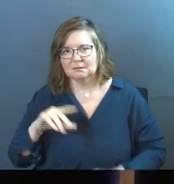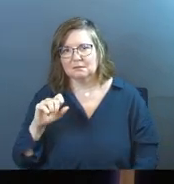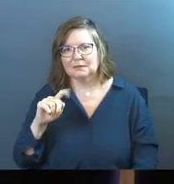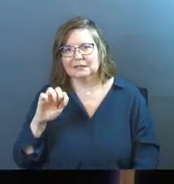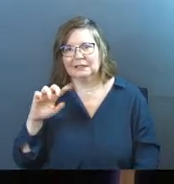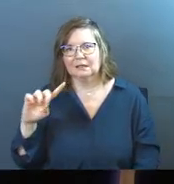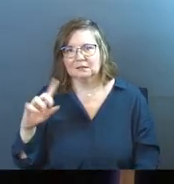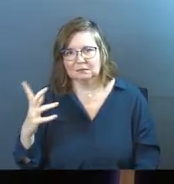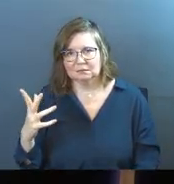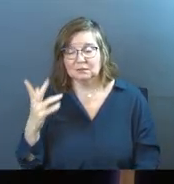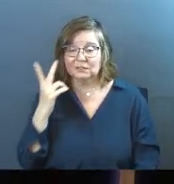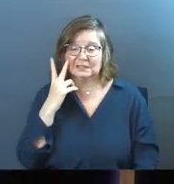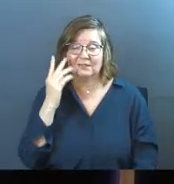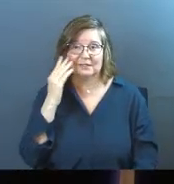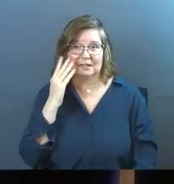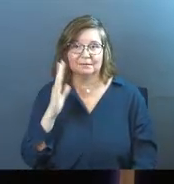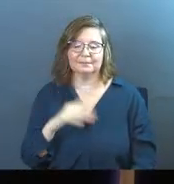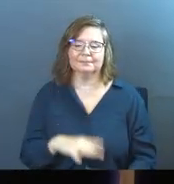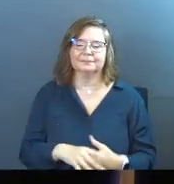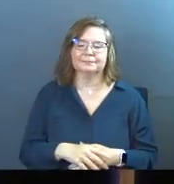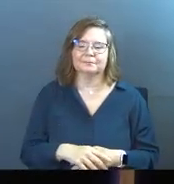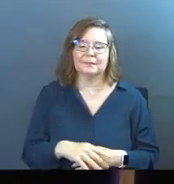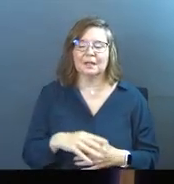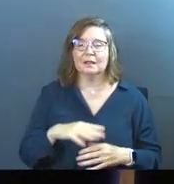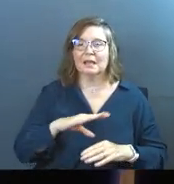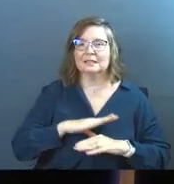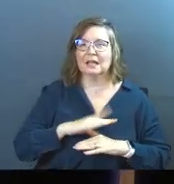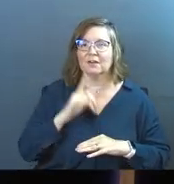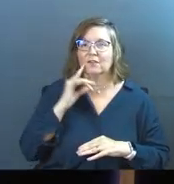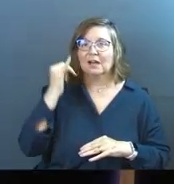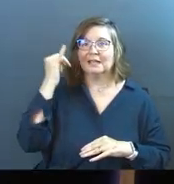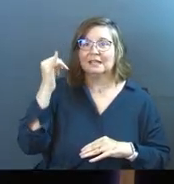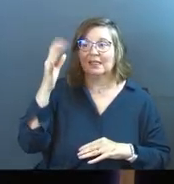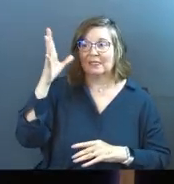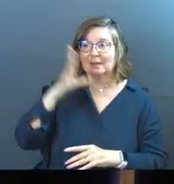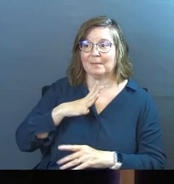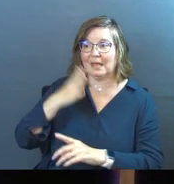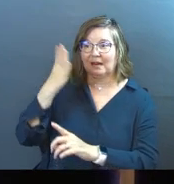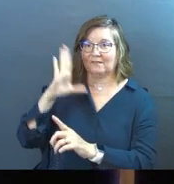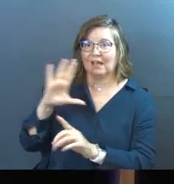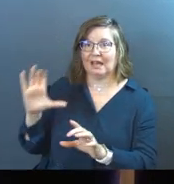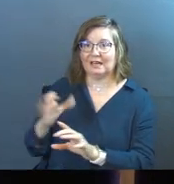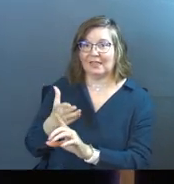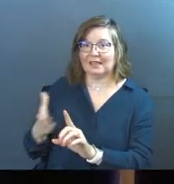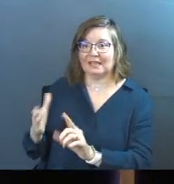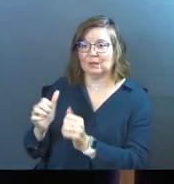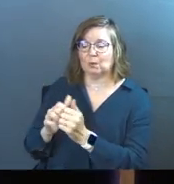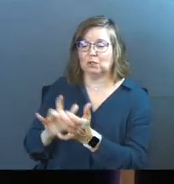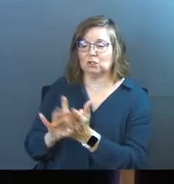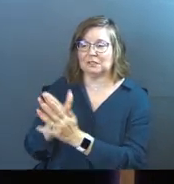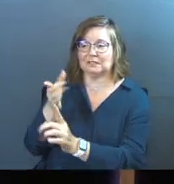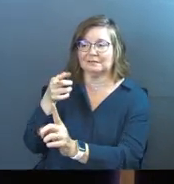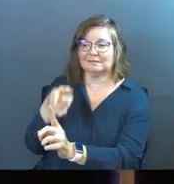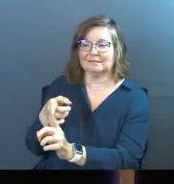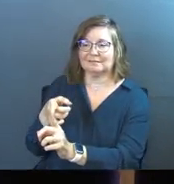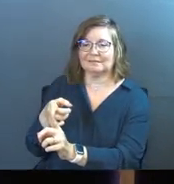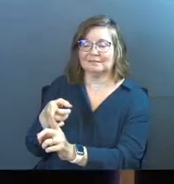They settled. See if this sounds familiar. They settled for the idea that the man of God does these things with Jesus